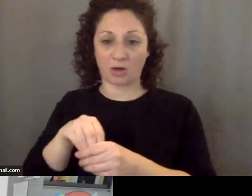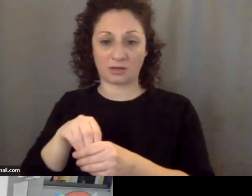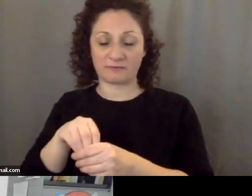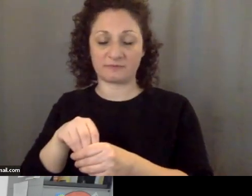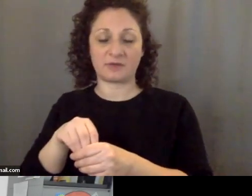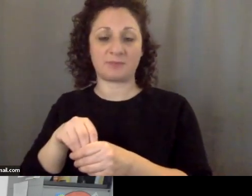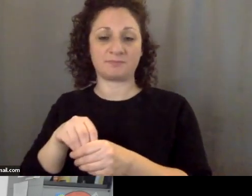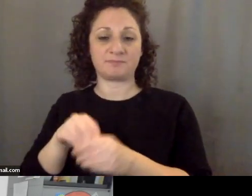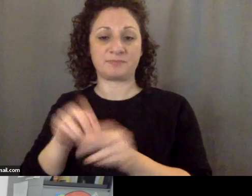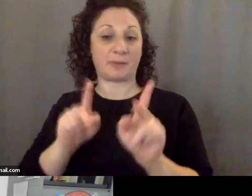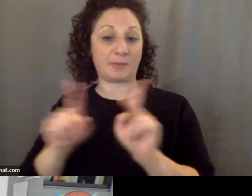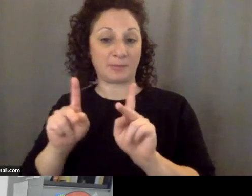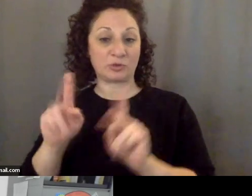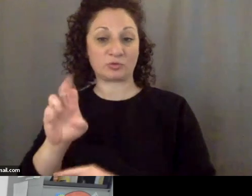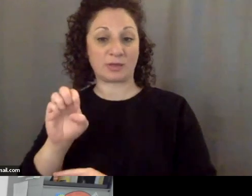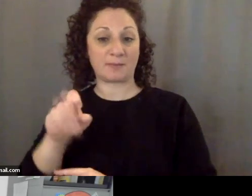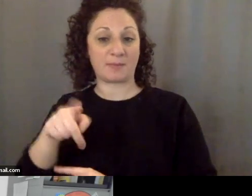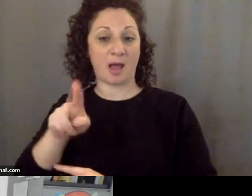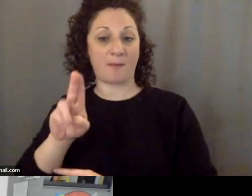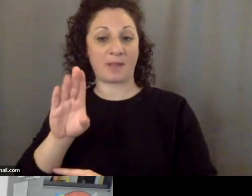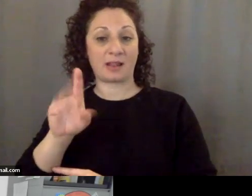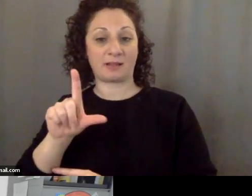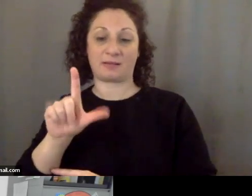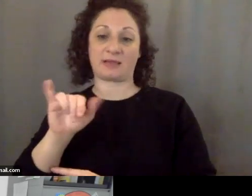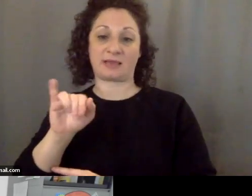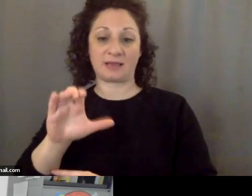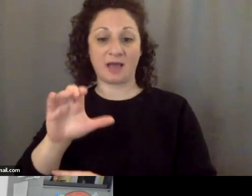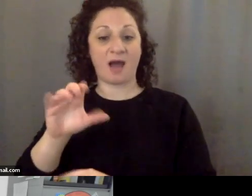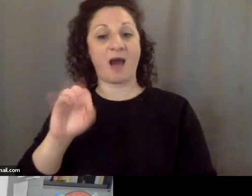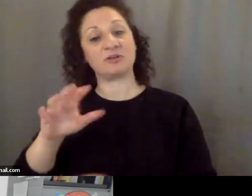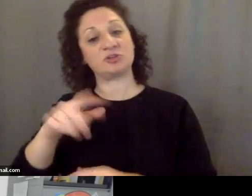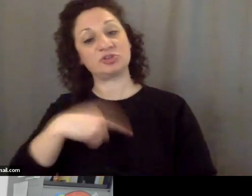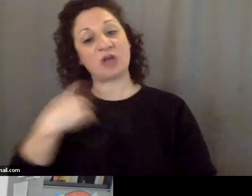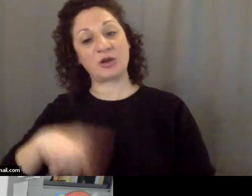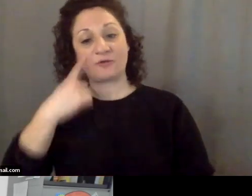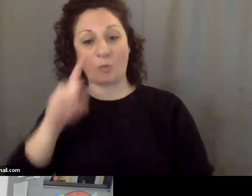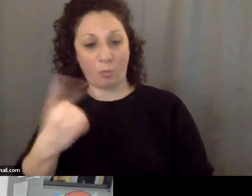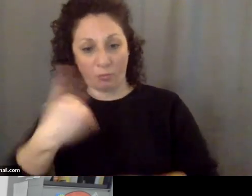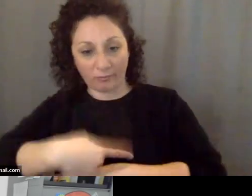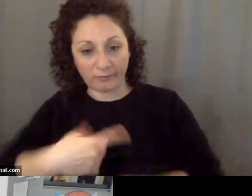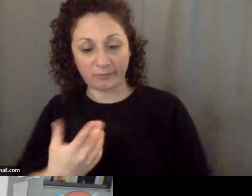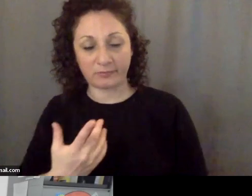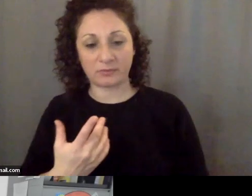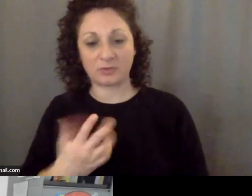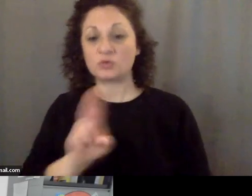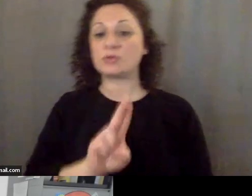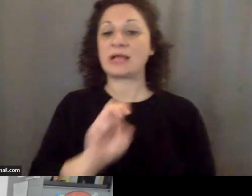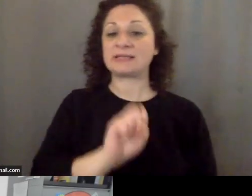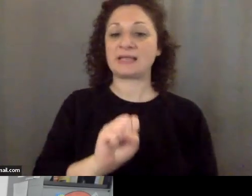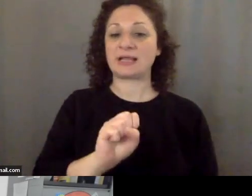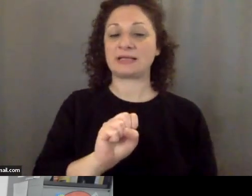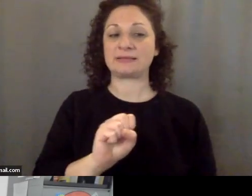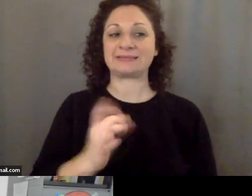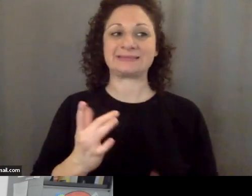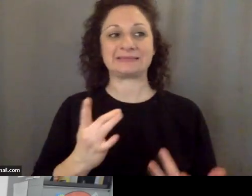the People's Republic of China for a single day and the United States is in a very sticky position